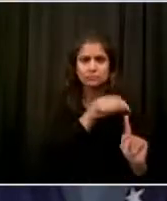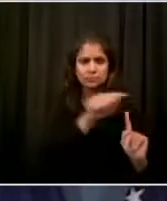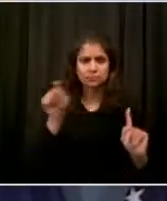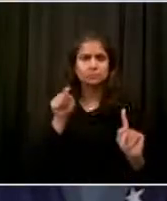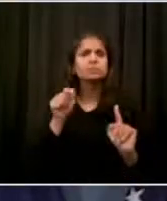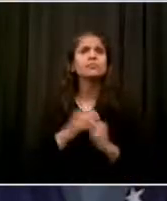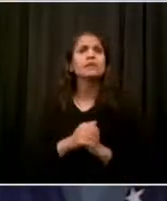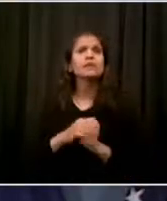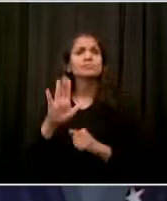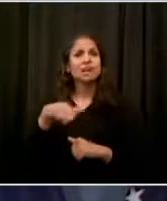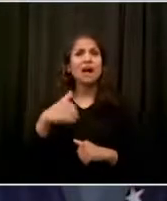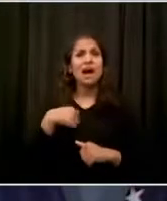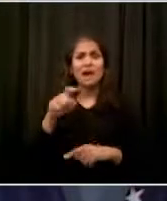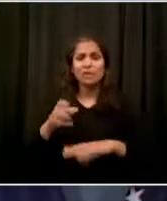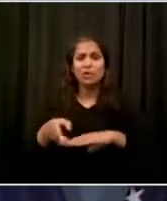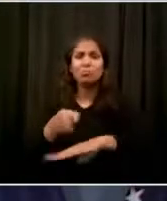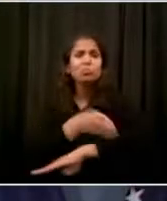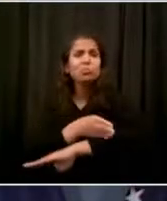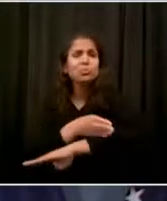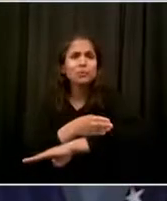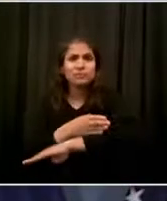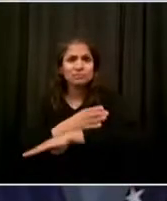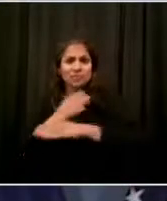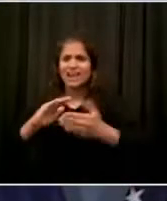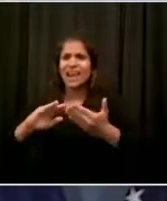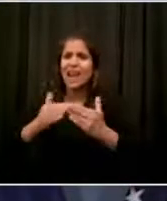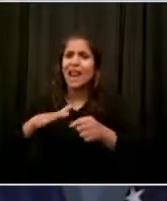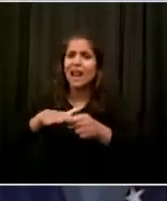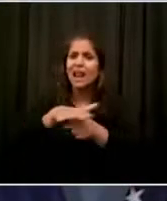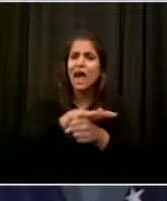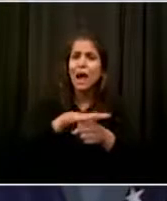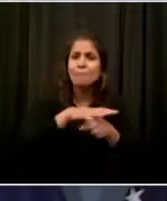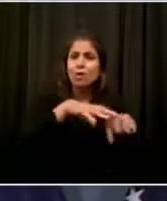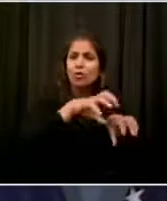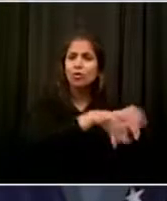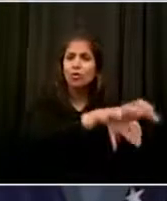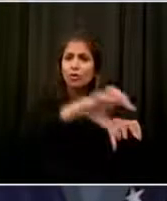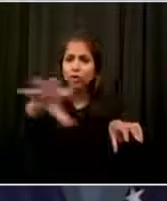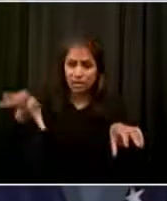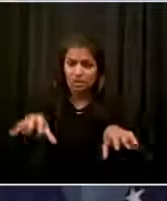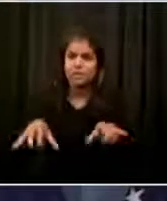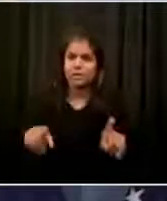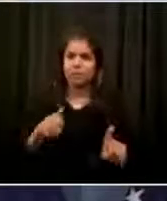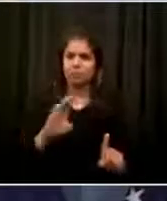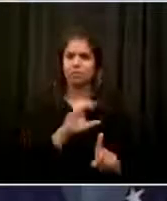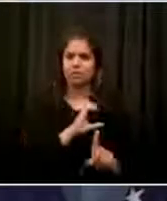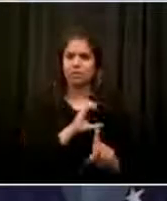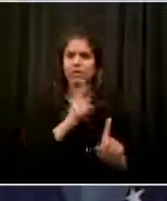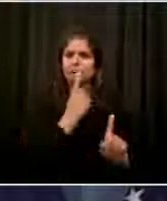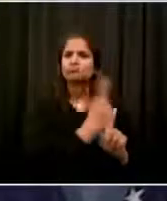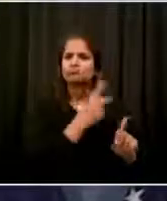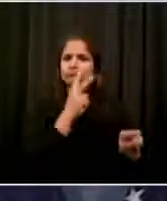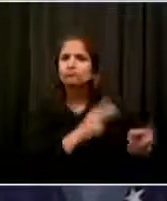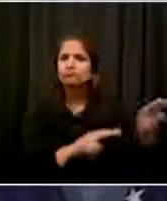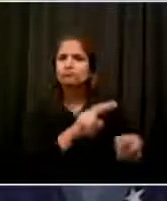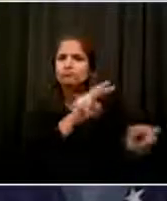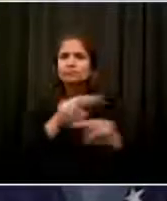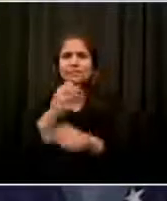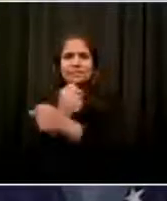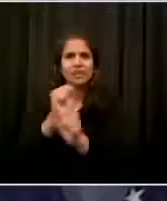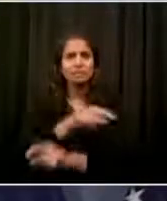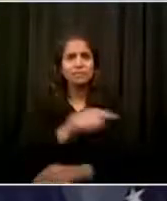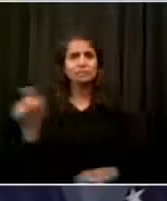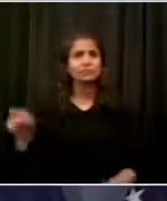It is pinpointing where we're seeing the problems, which is the story of Comstat, and clearly worked. When the NYPD, there's been